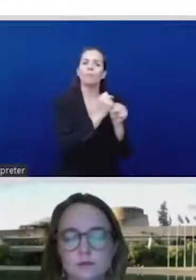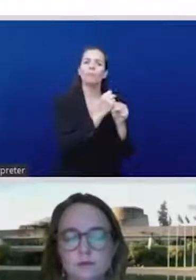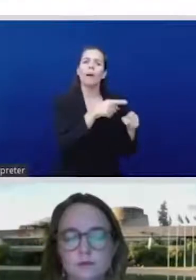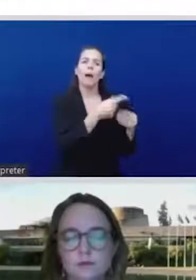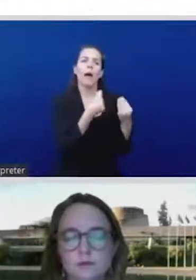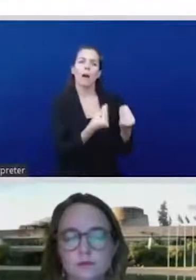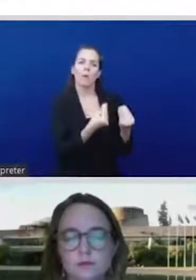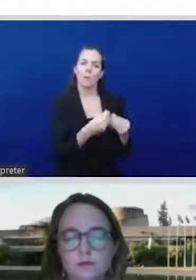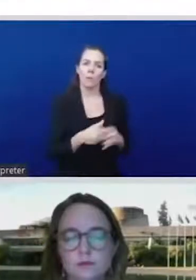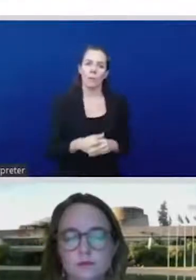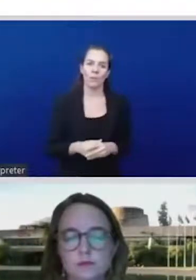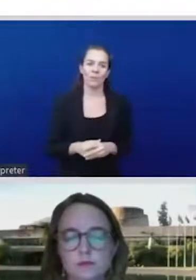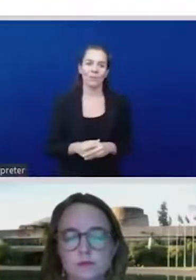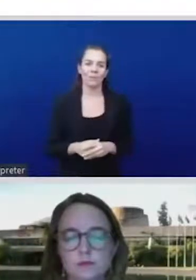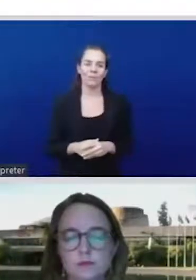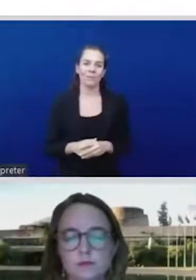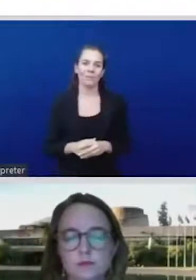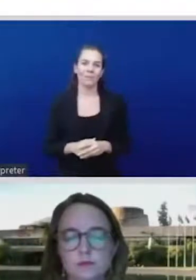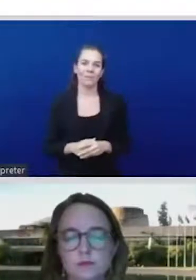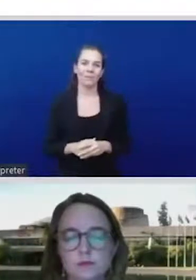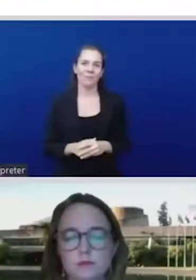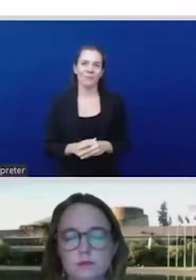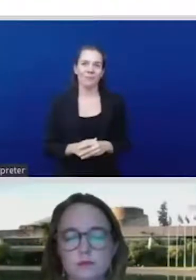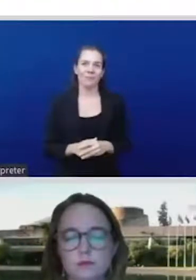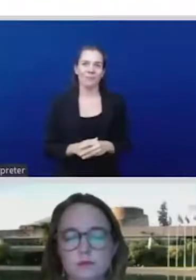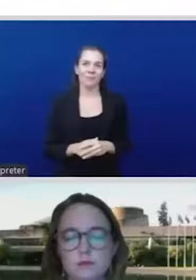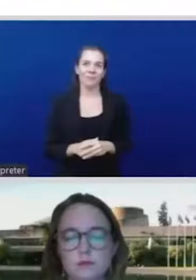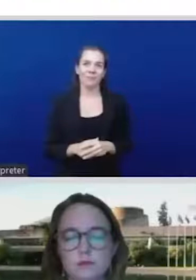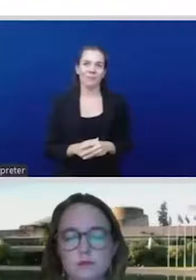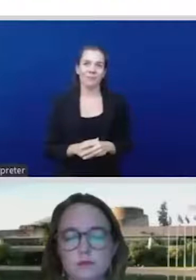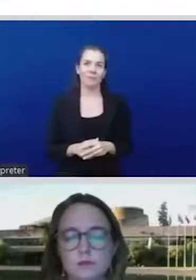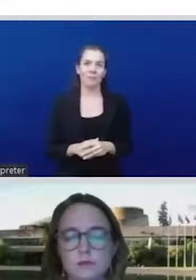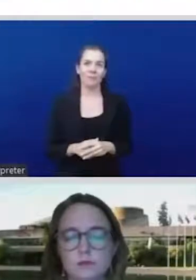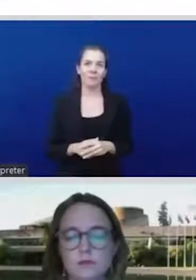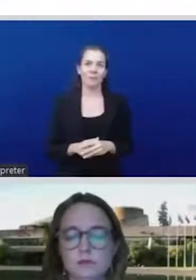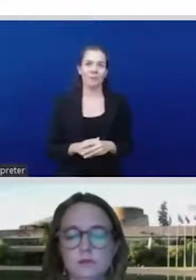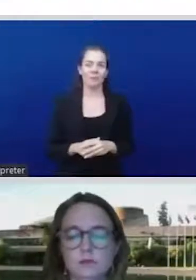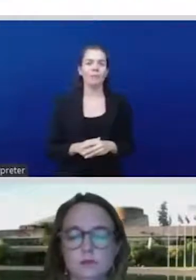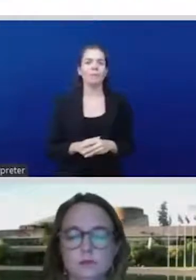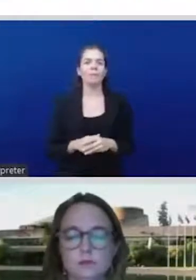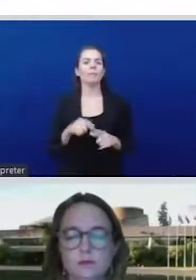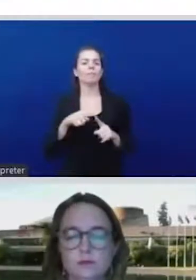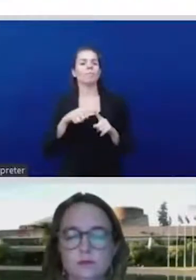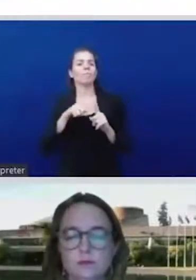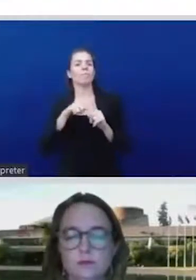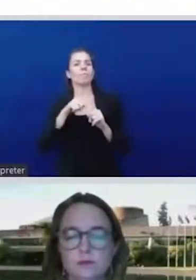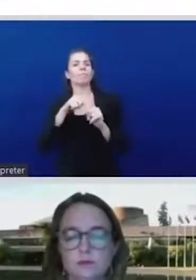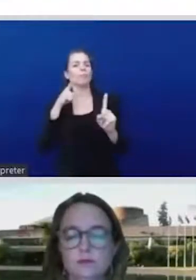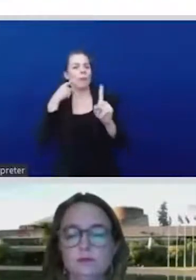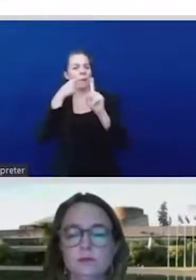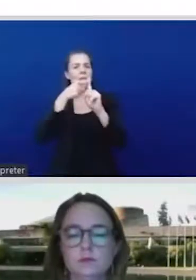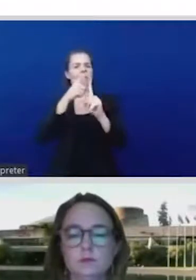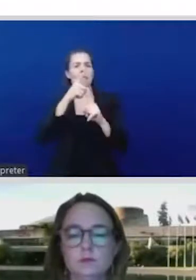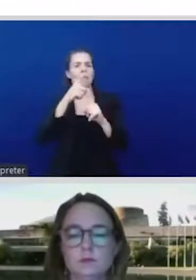well known. They're articulated in our human rights conventions, and instruments science states have signed up to,